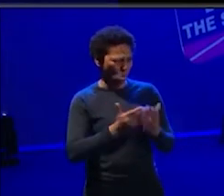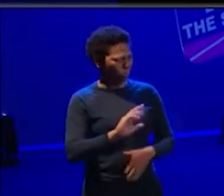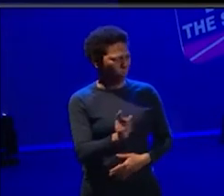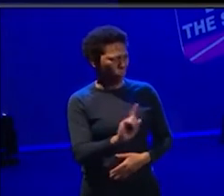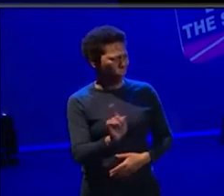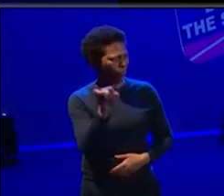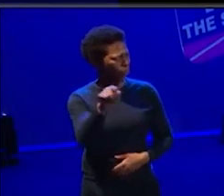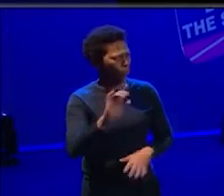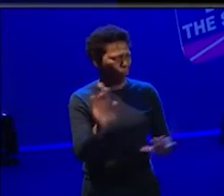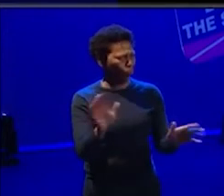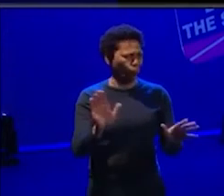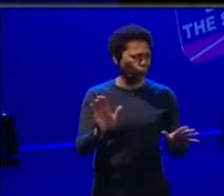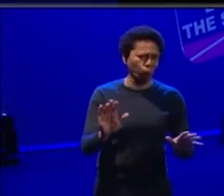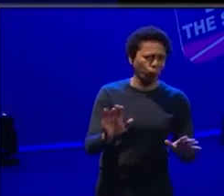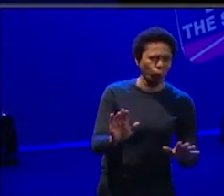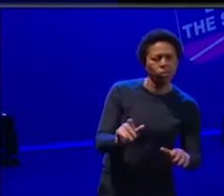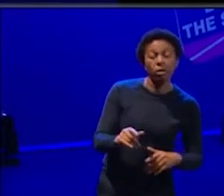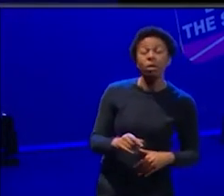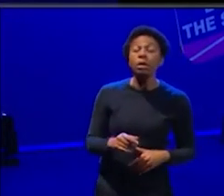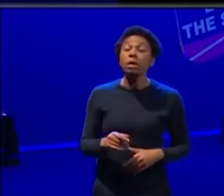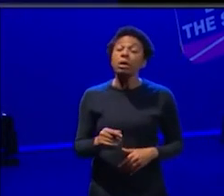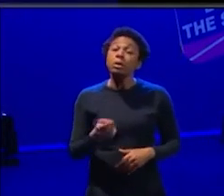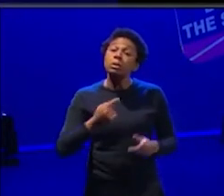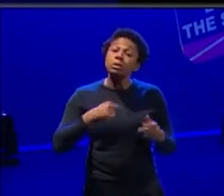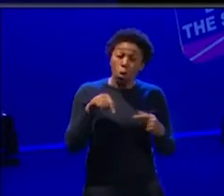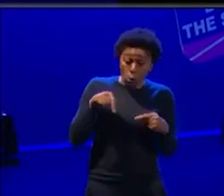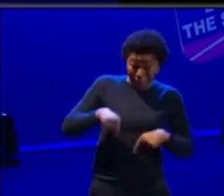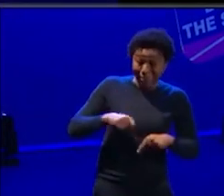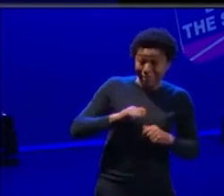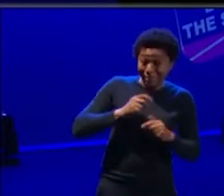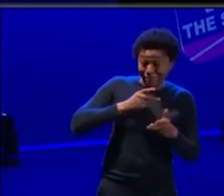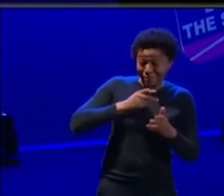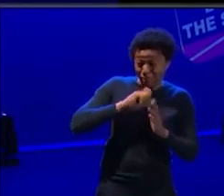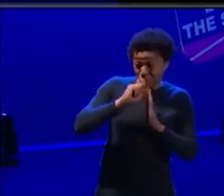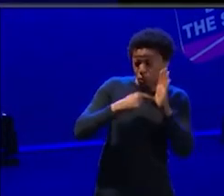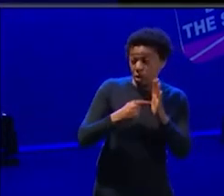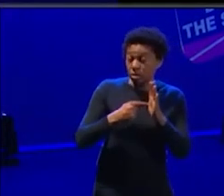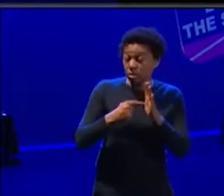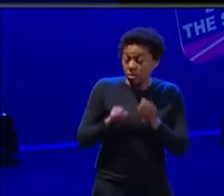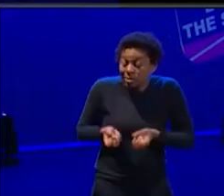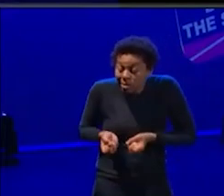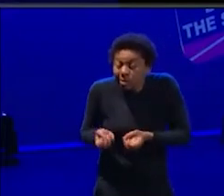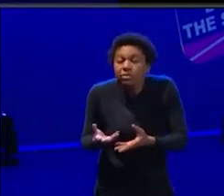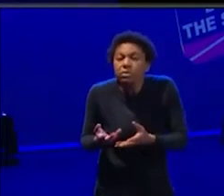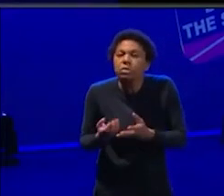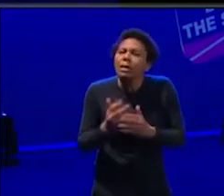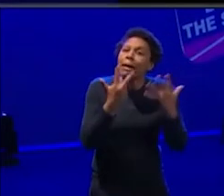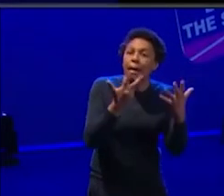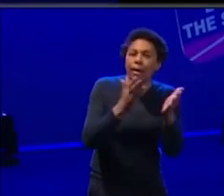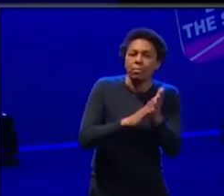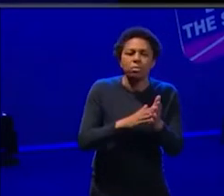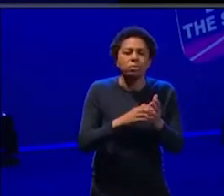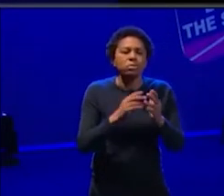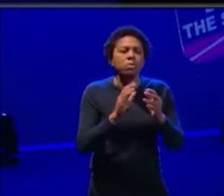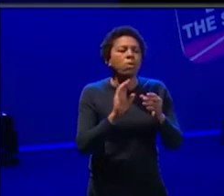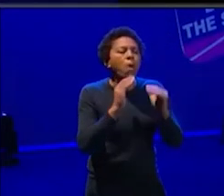to do anything for you. So, and so actually it, it, it allows them to have that eight months of playing within that to